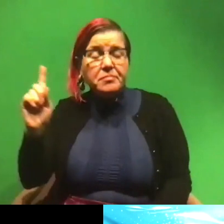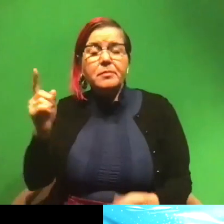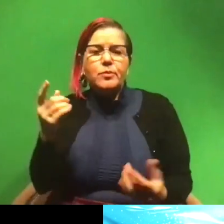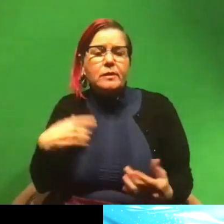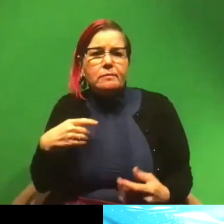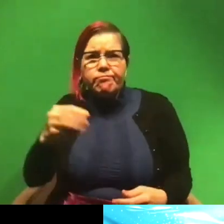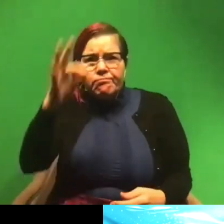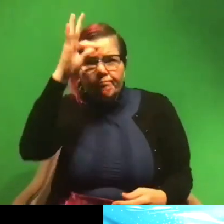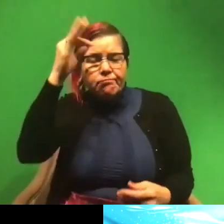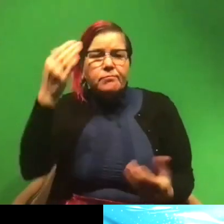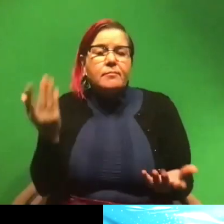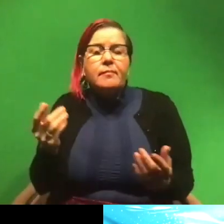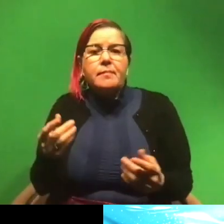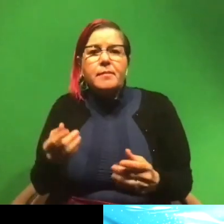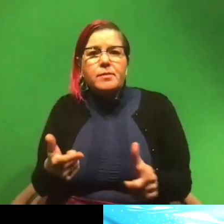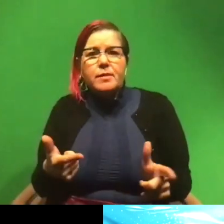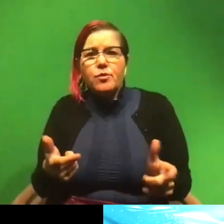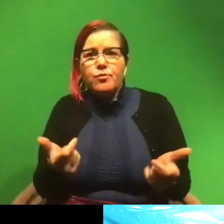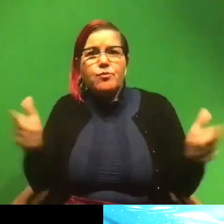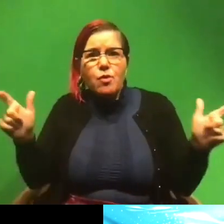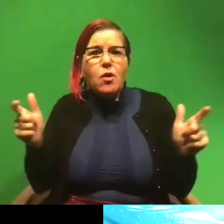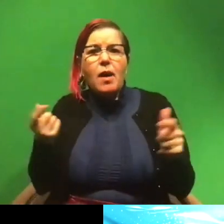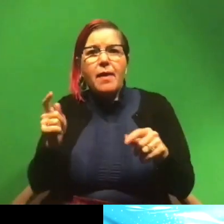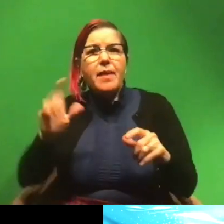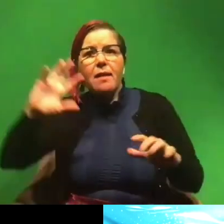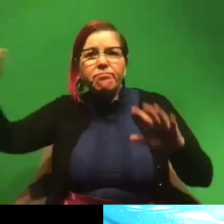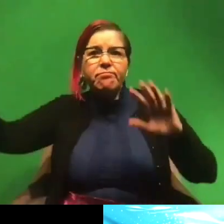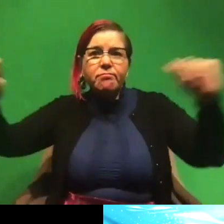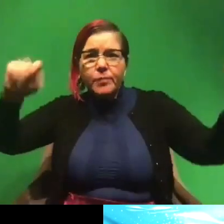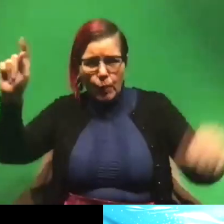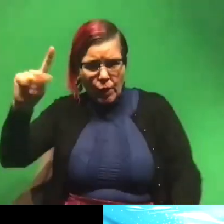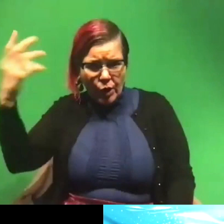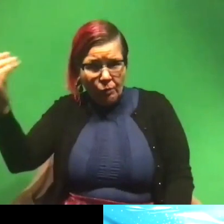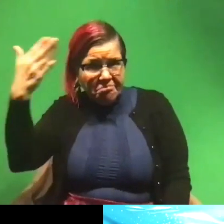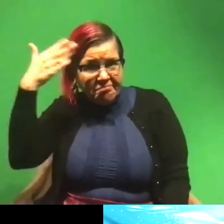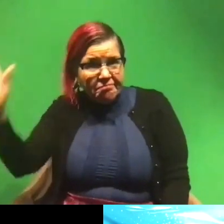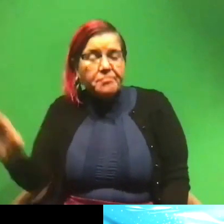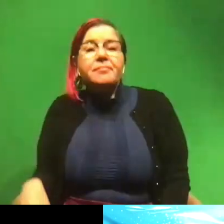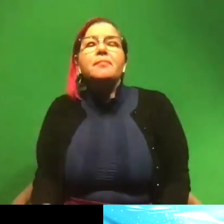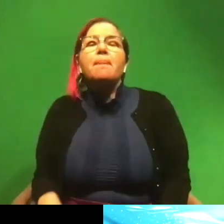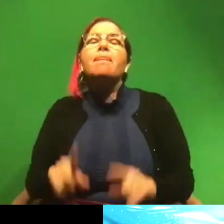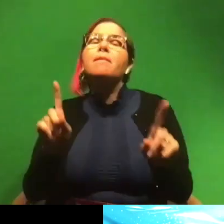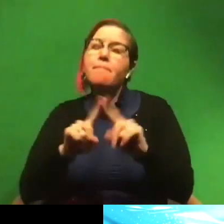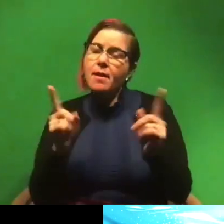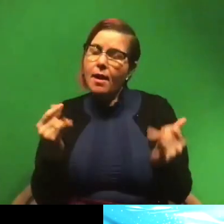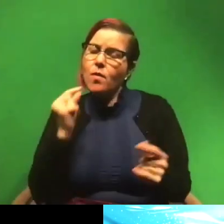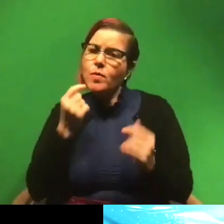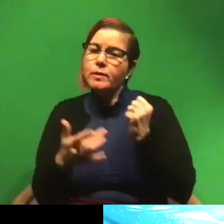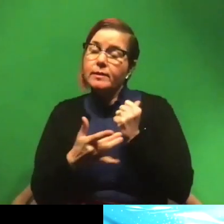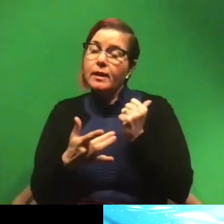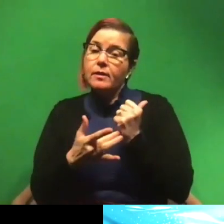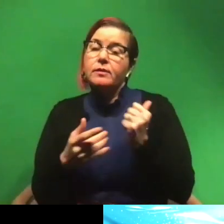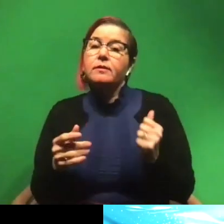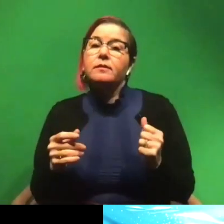them because they grow, and then they start swimming away, and we have no idea where they're going. But we have this really cool technology now